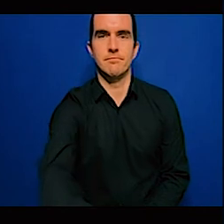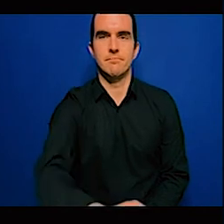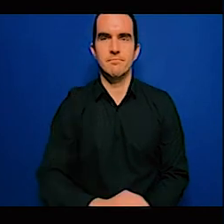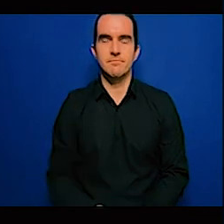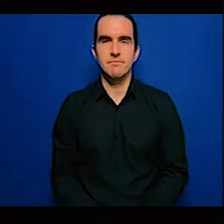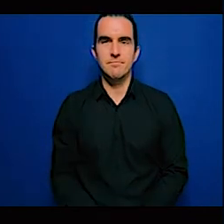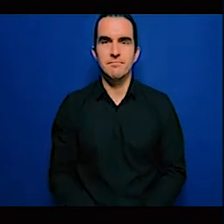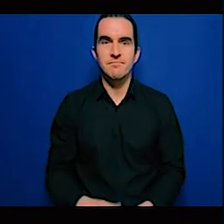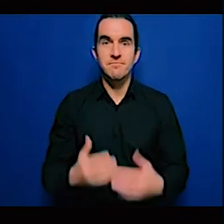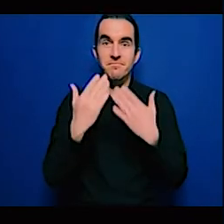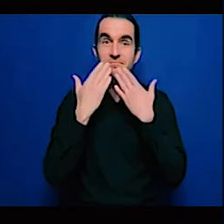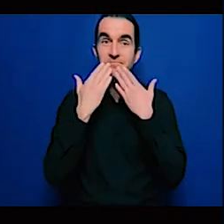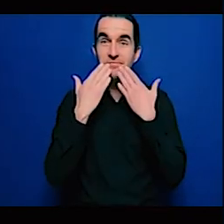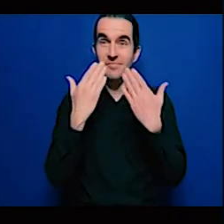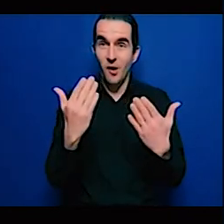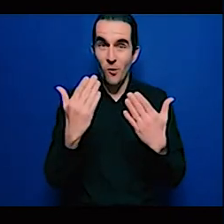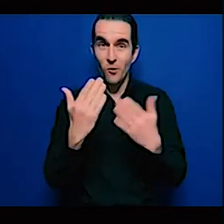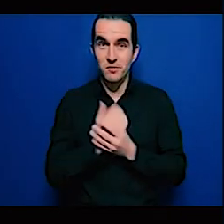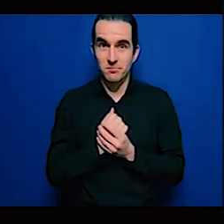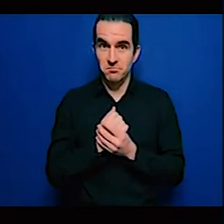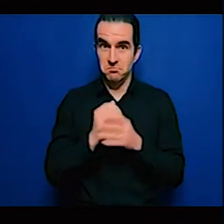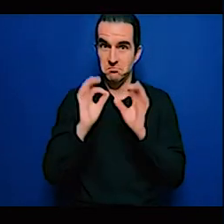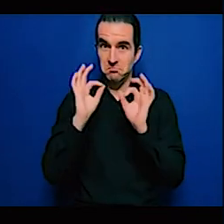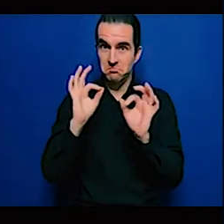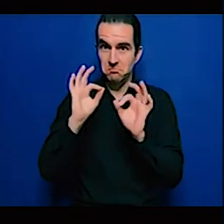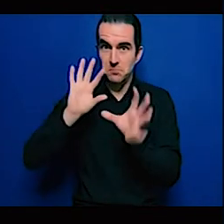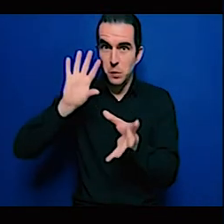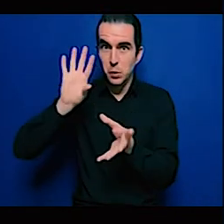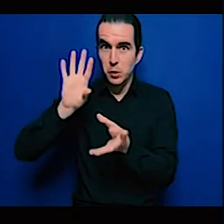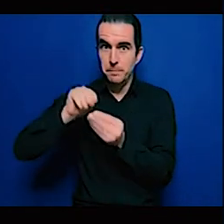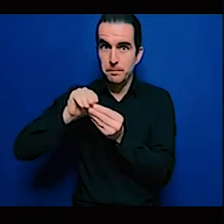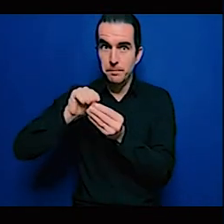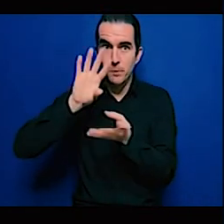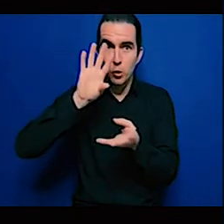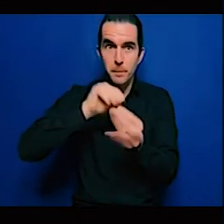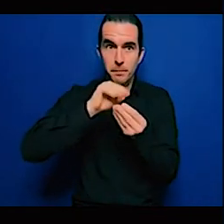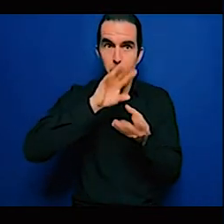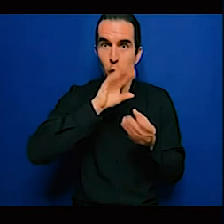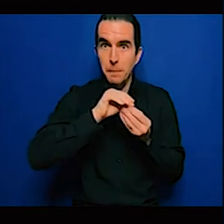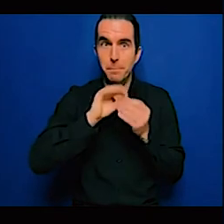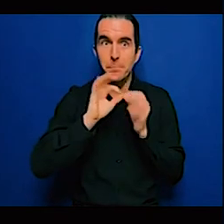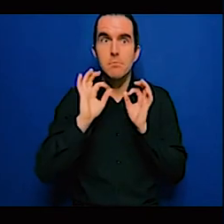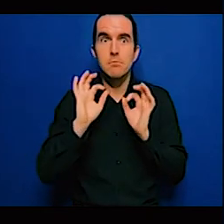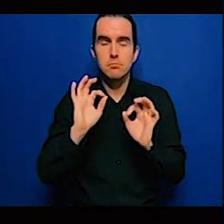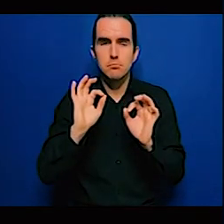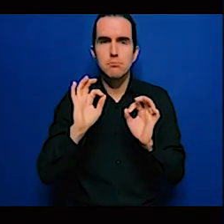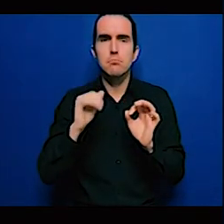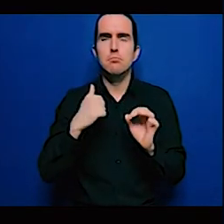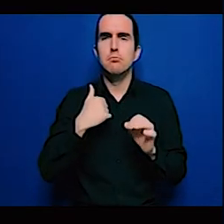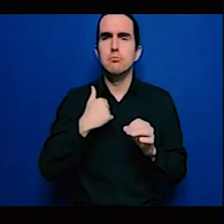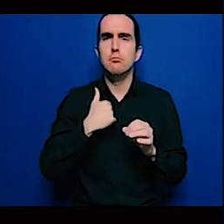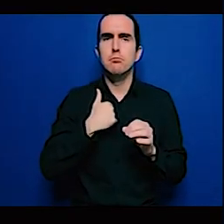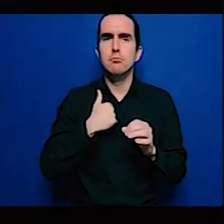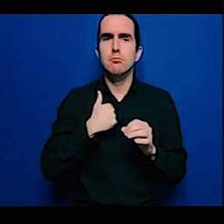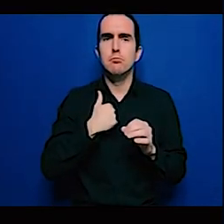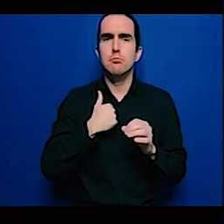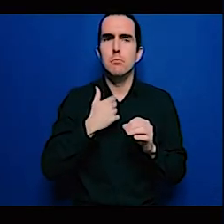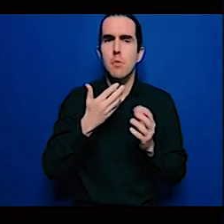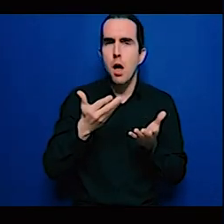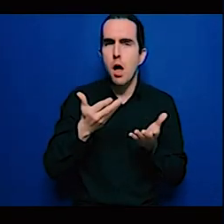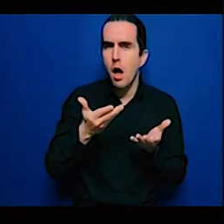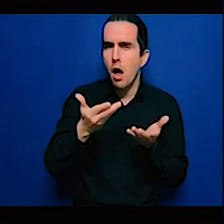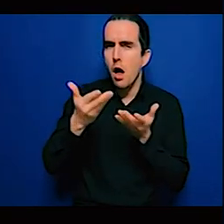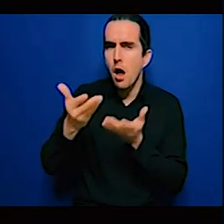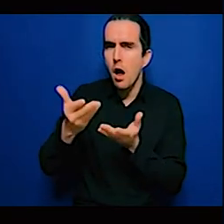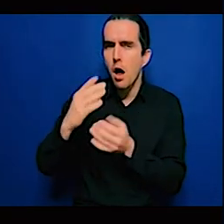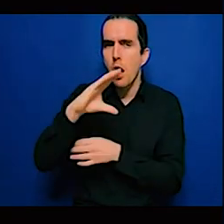before I give the floor to Cody for some closing thoughts I just want to